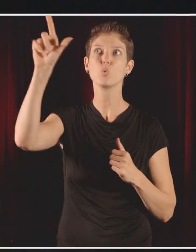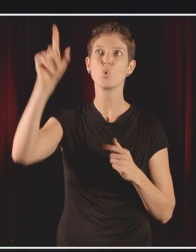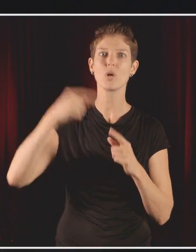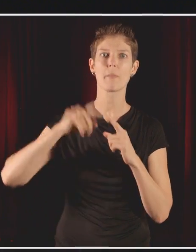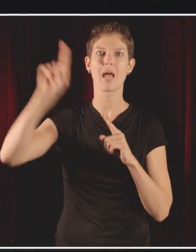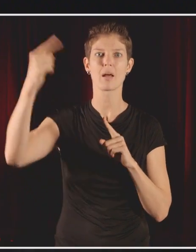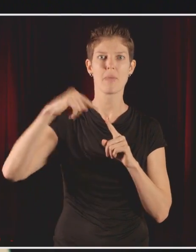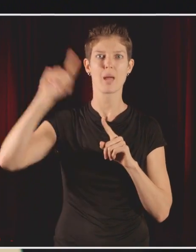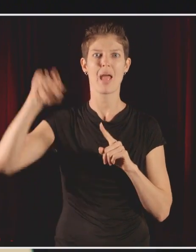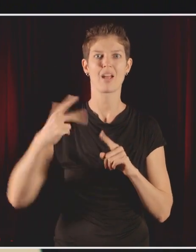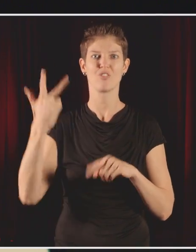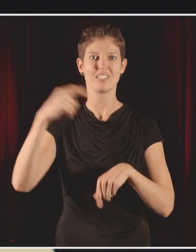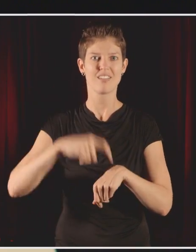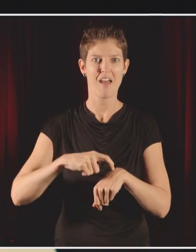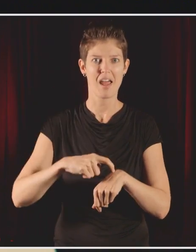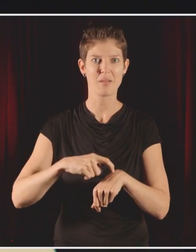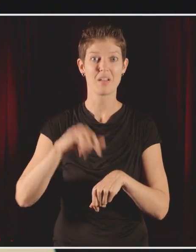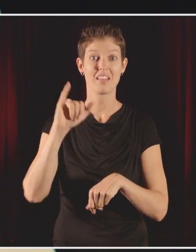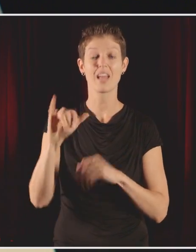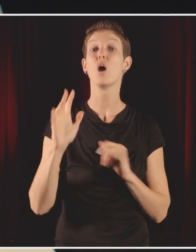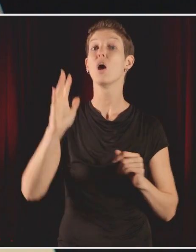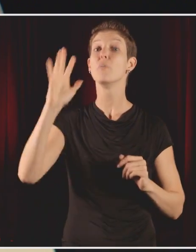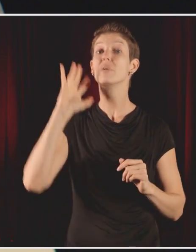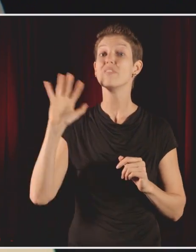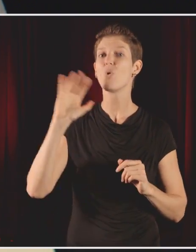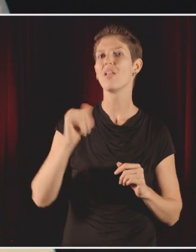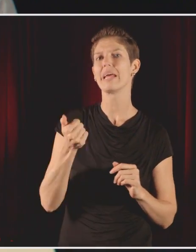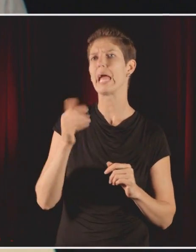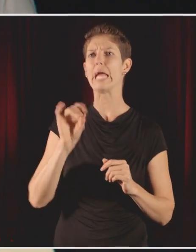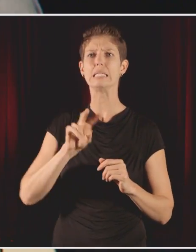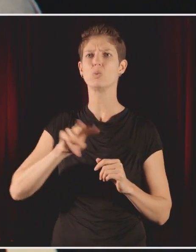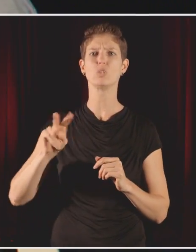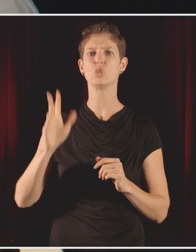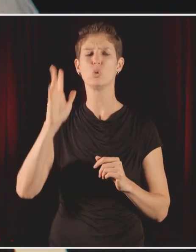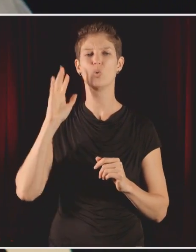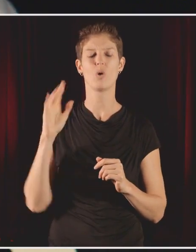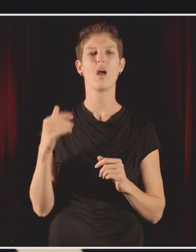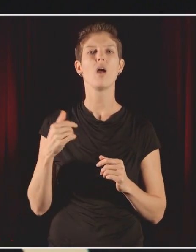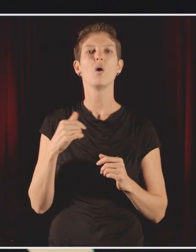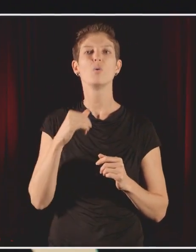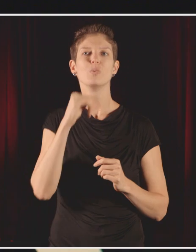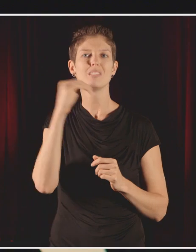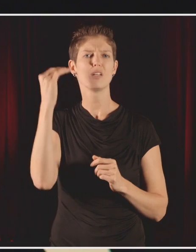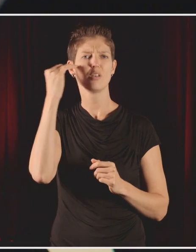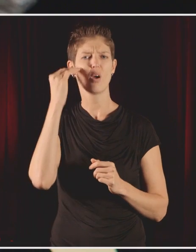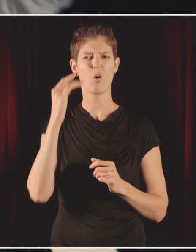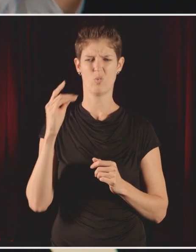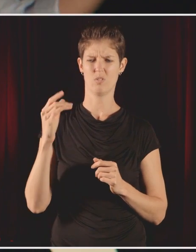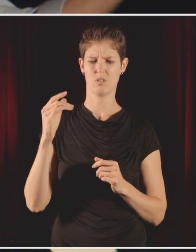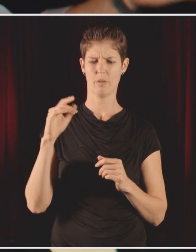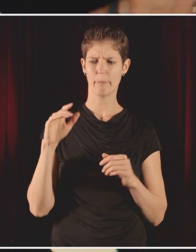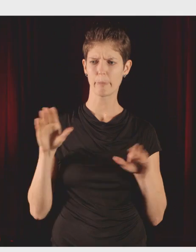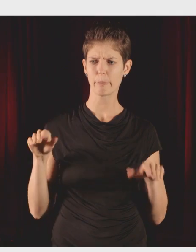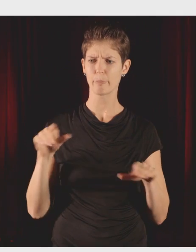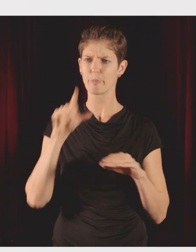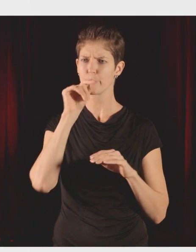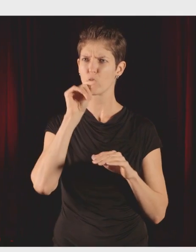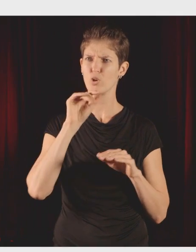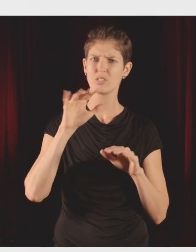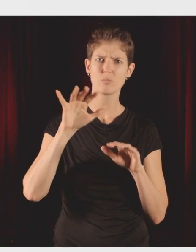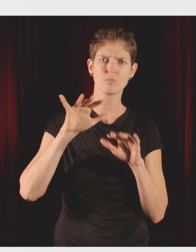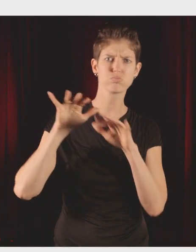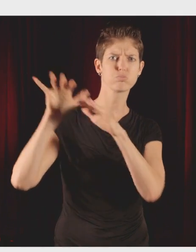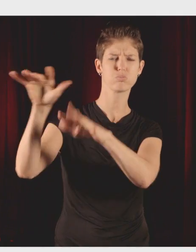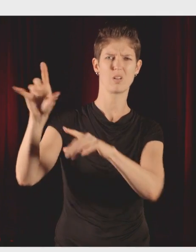migrated, and we thought that they went to the moon. That was one of the leading answers. They sort of fly off and they go away. Another